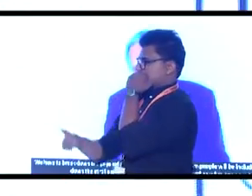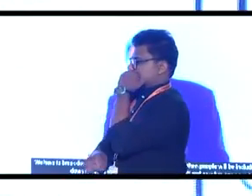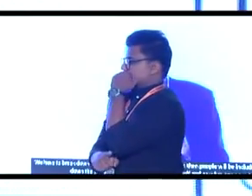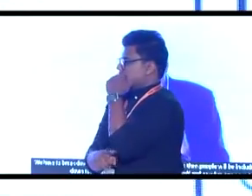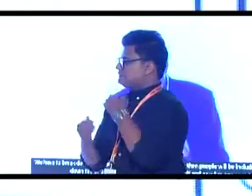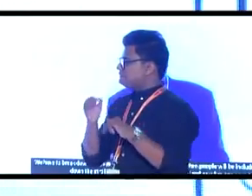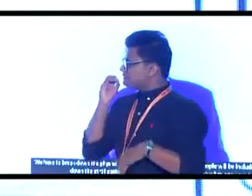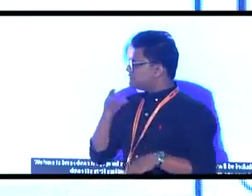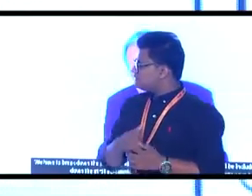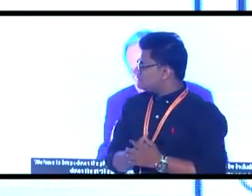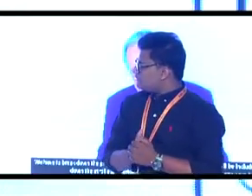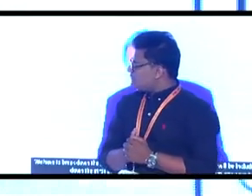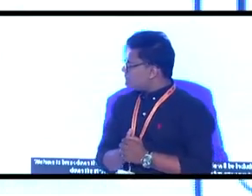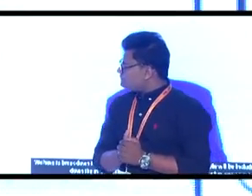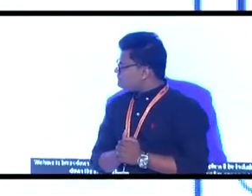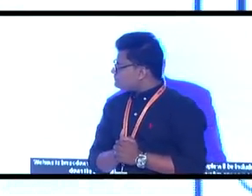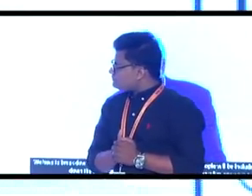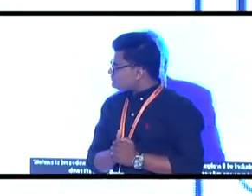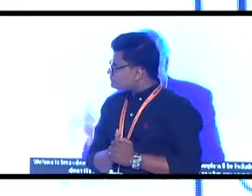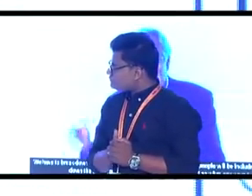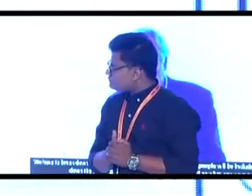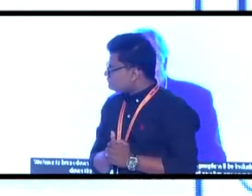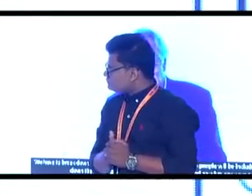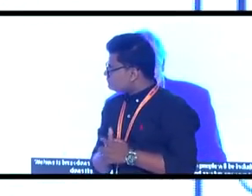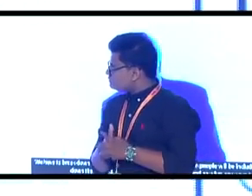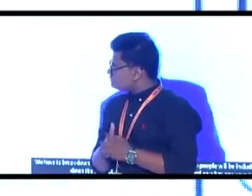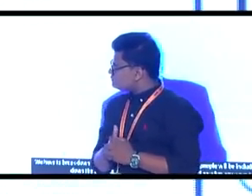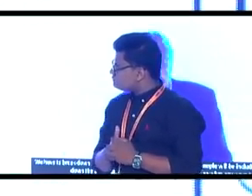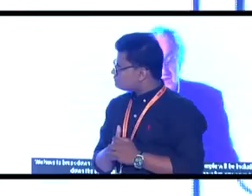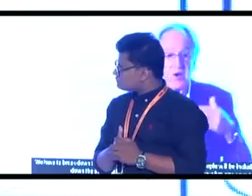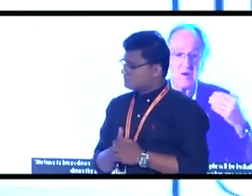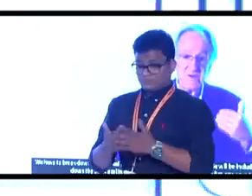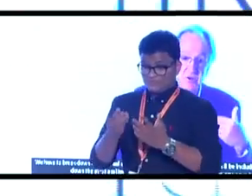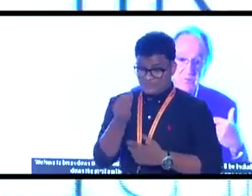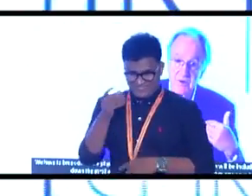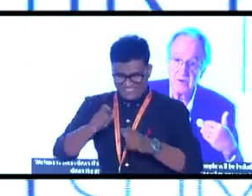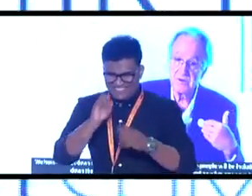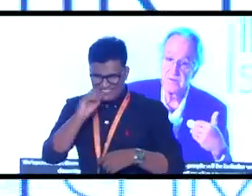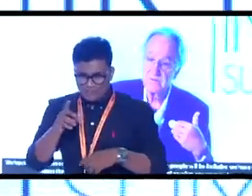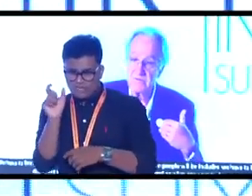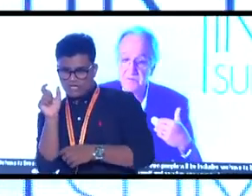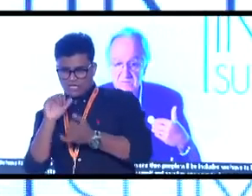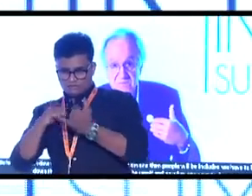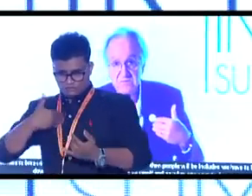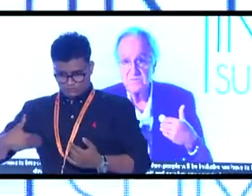The constructs that we've had about us and them, the artificial barriers